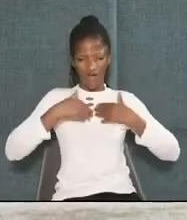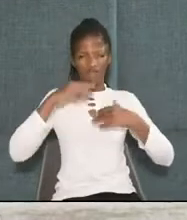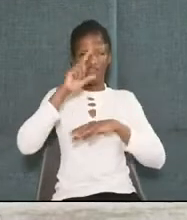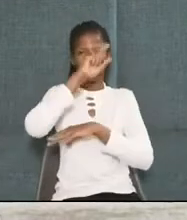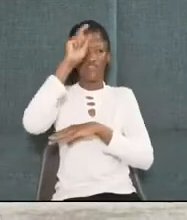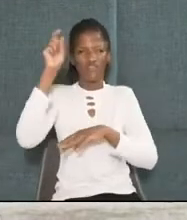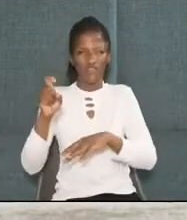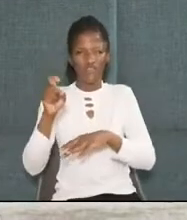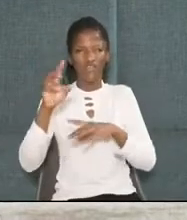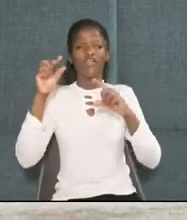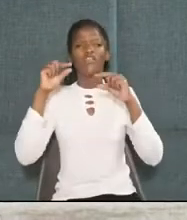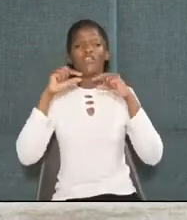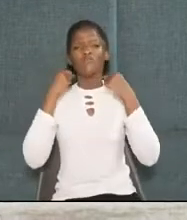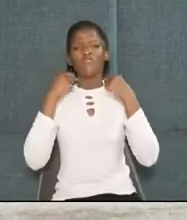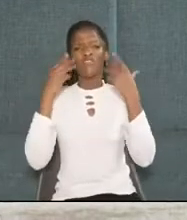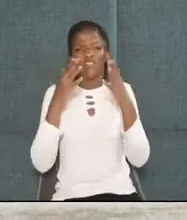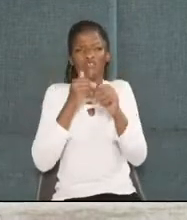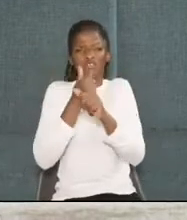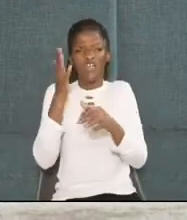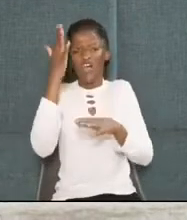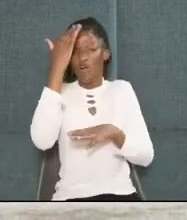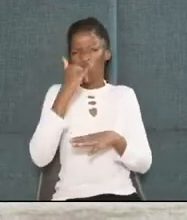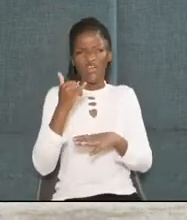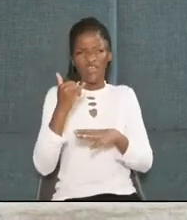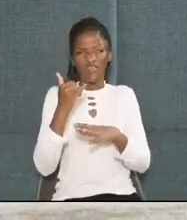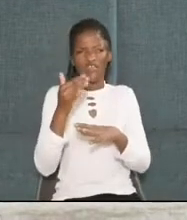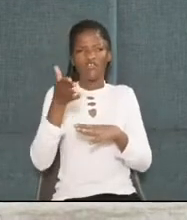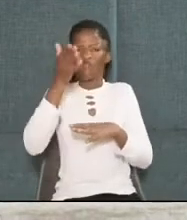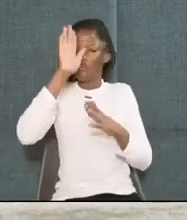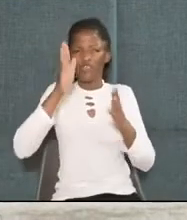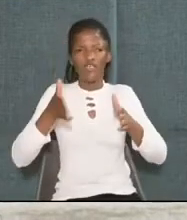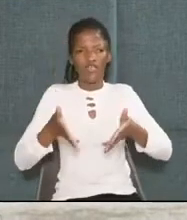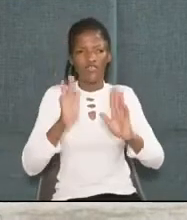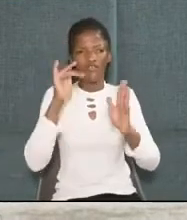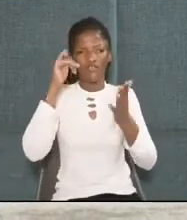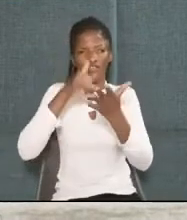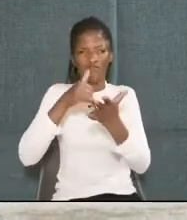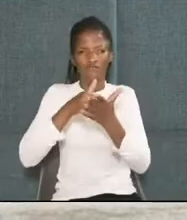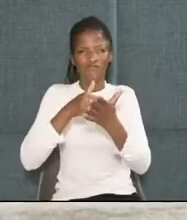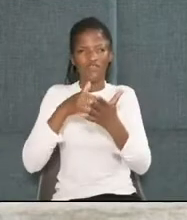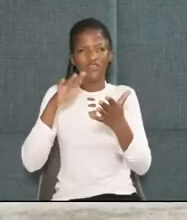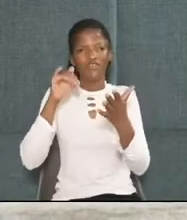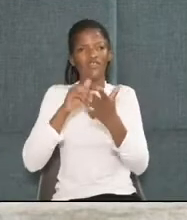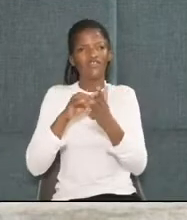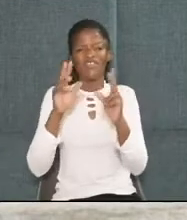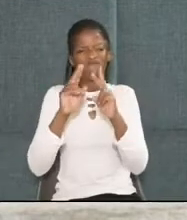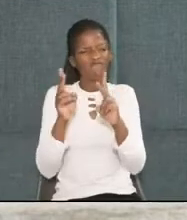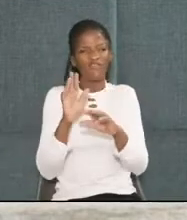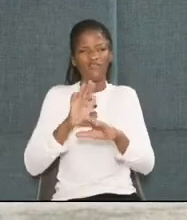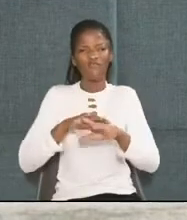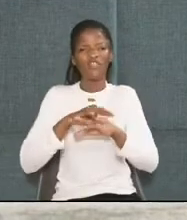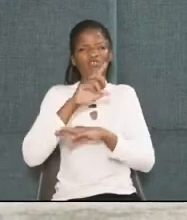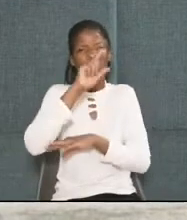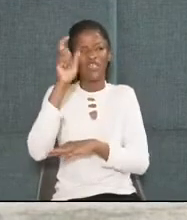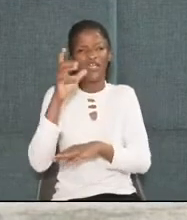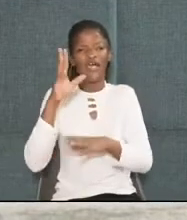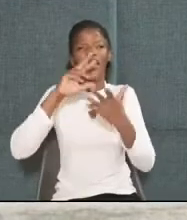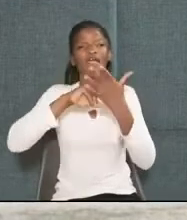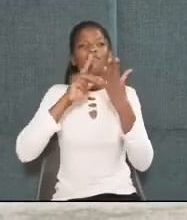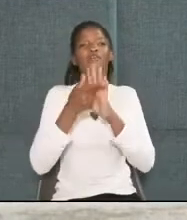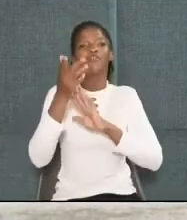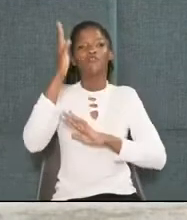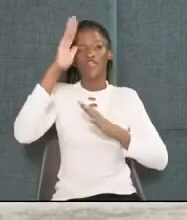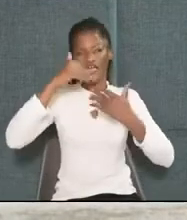priests and the rulers caused this storm. But why did God allow it? Hmm. That's a fair question you ask. I mean, God had